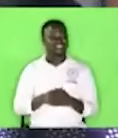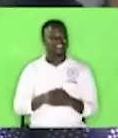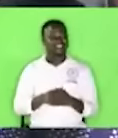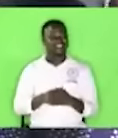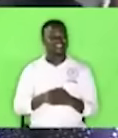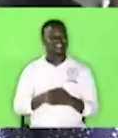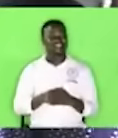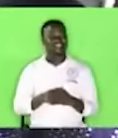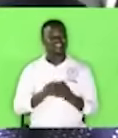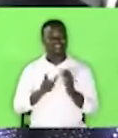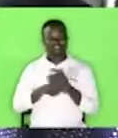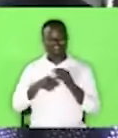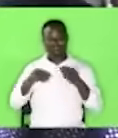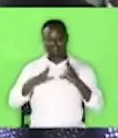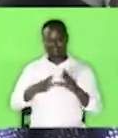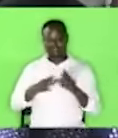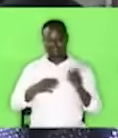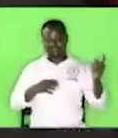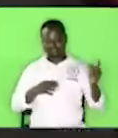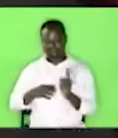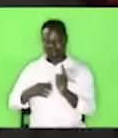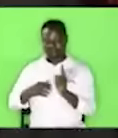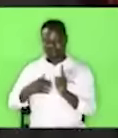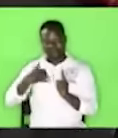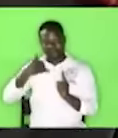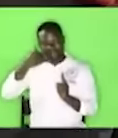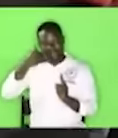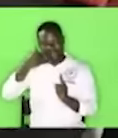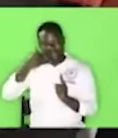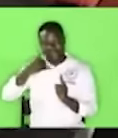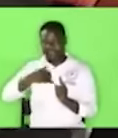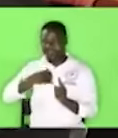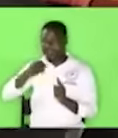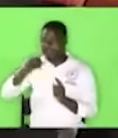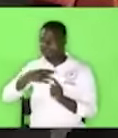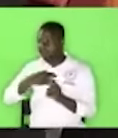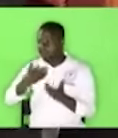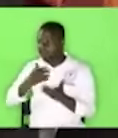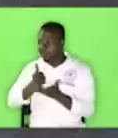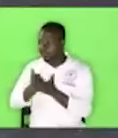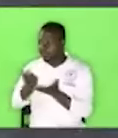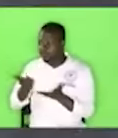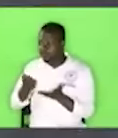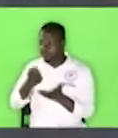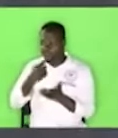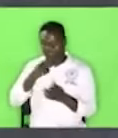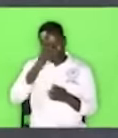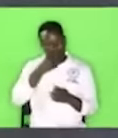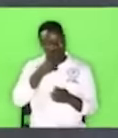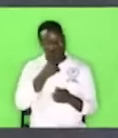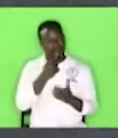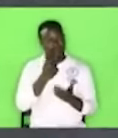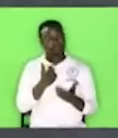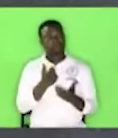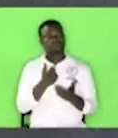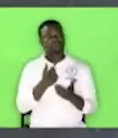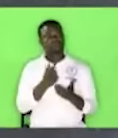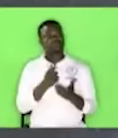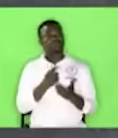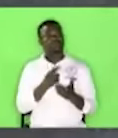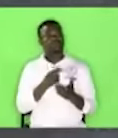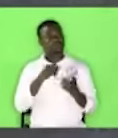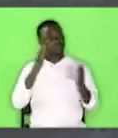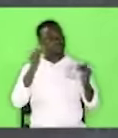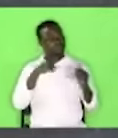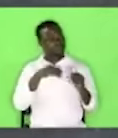Then, the manager comes. Say, please, can I help you? And then, this man will say that, I hope you have